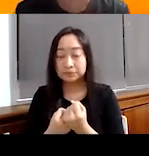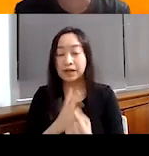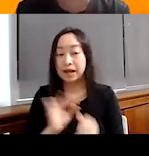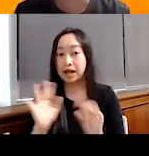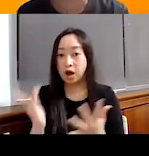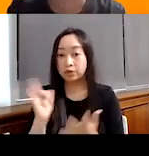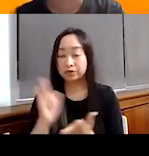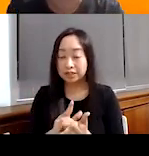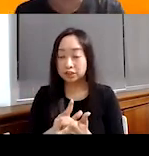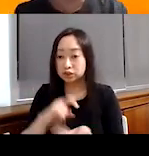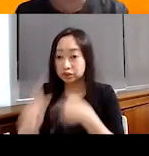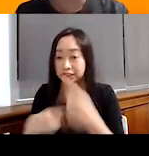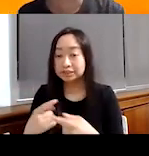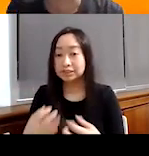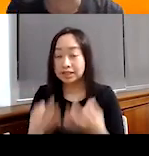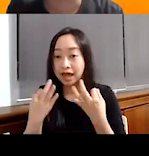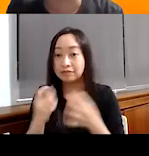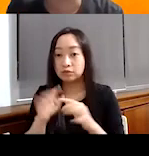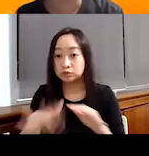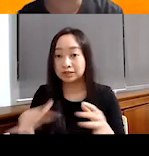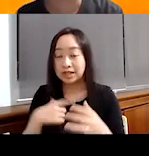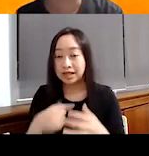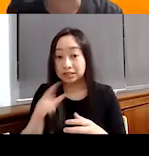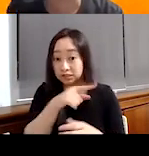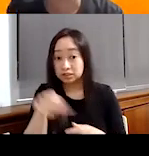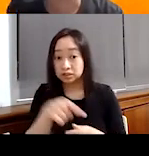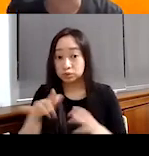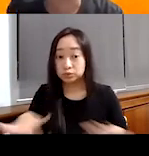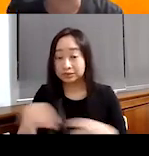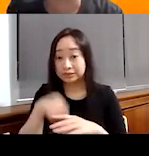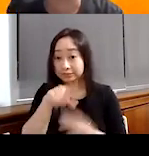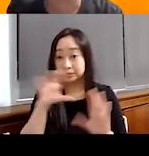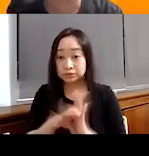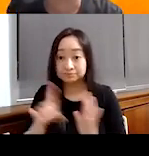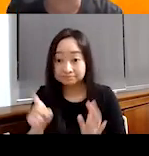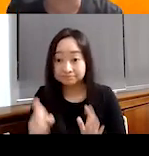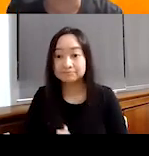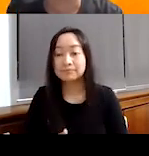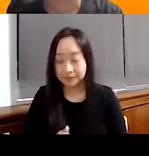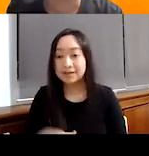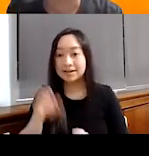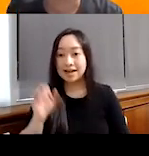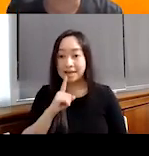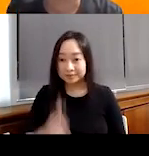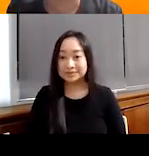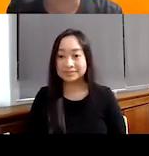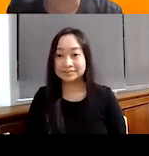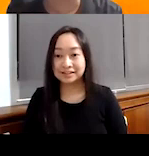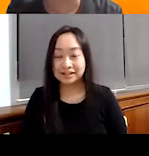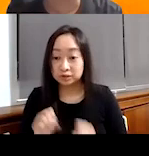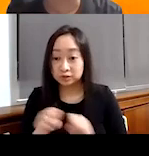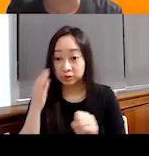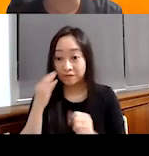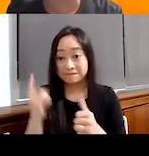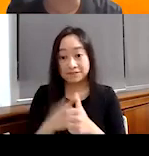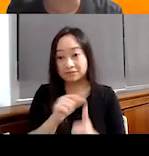changing lives of children like these children that are here in this picture? Yeah, absolutely. So, you know, first